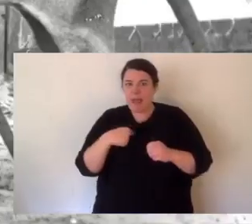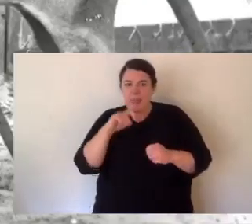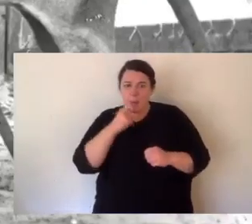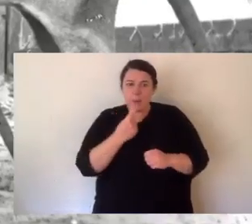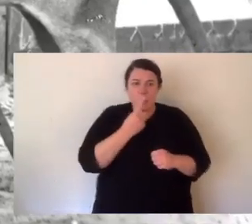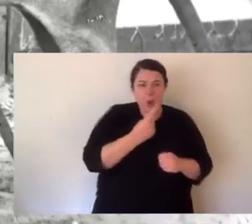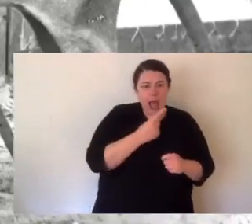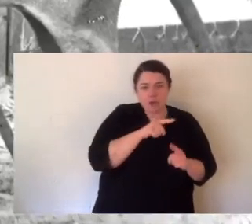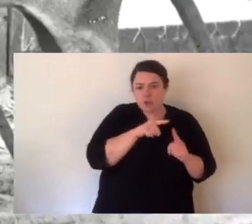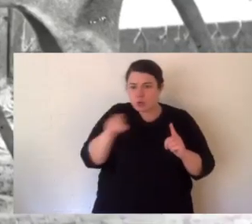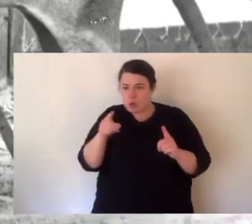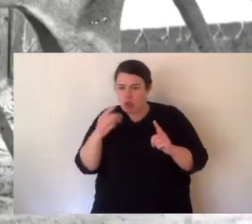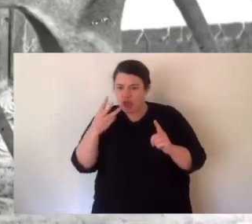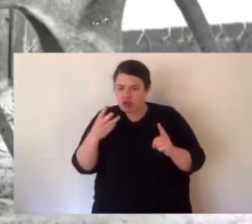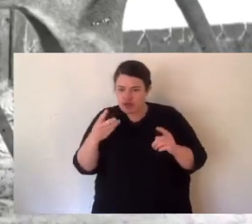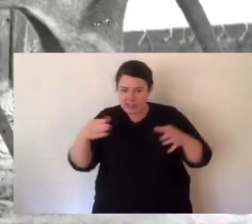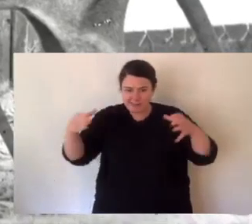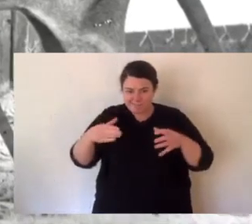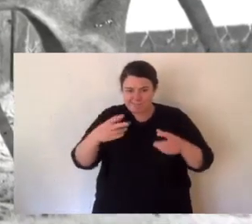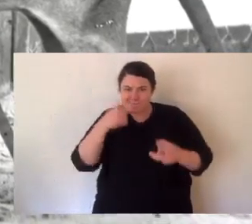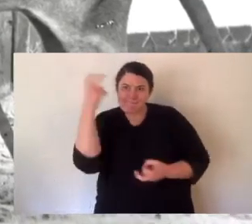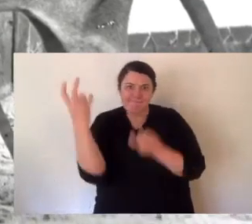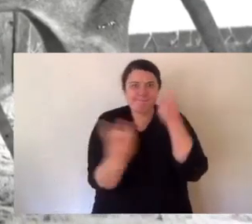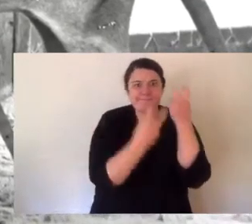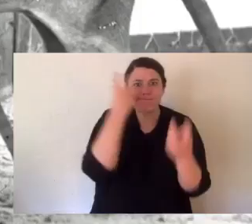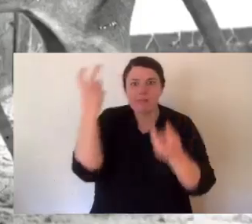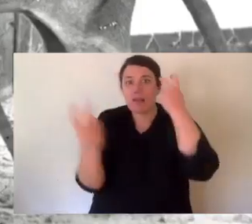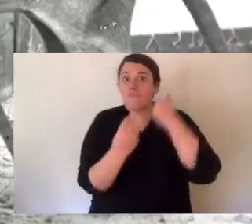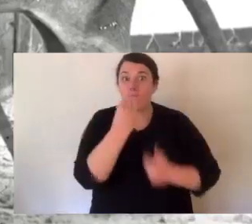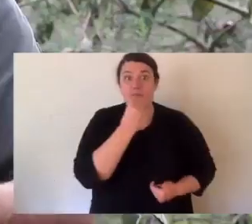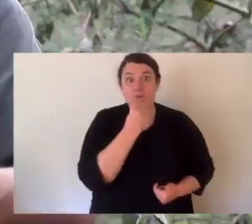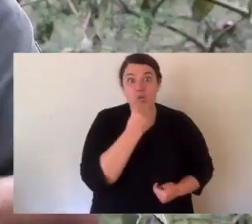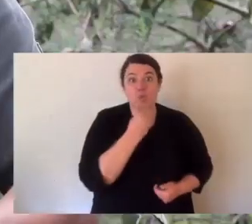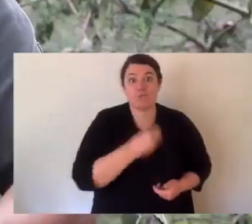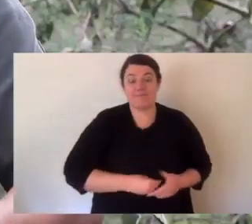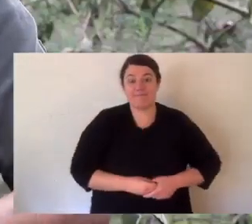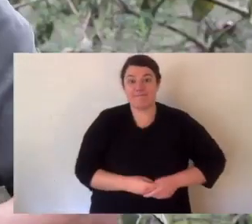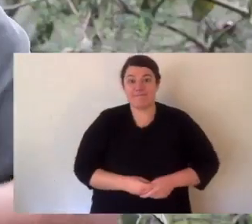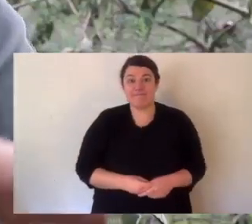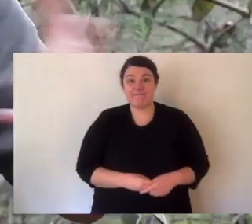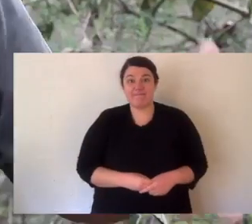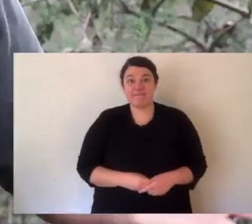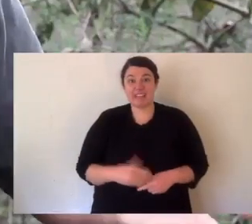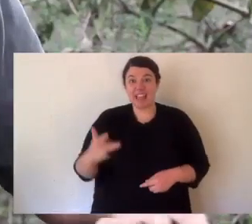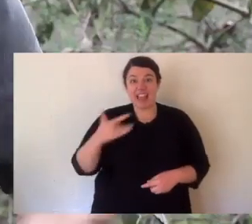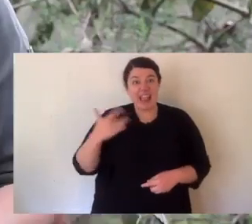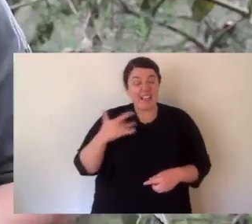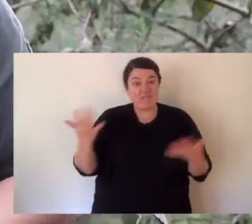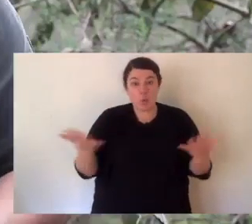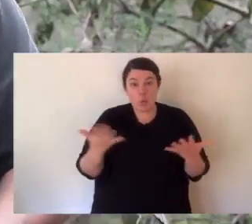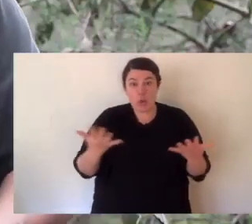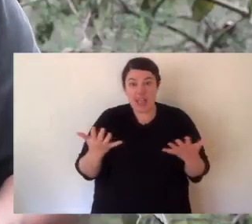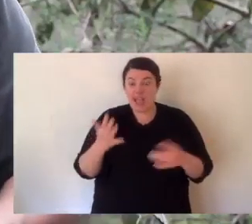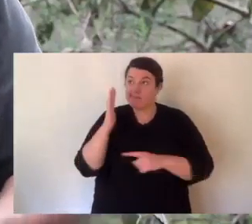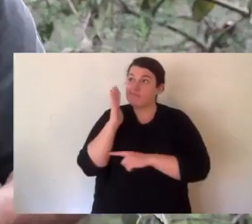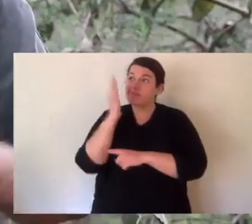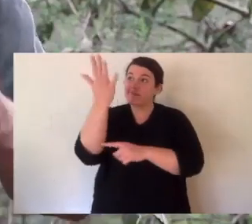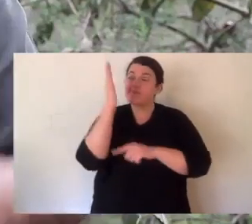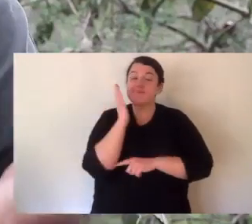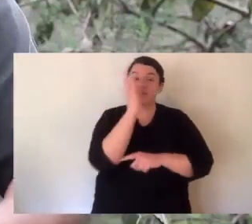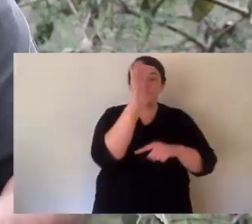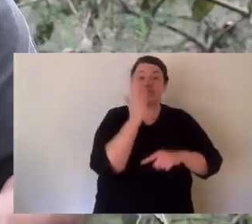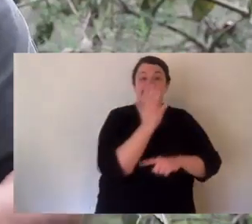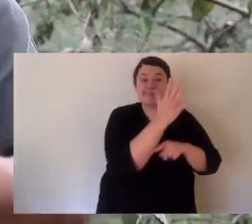a pair, even three at times. Now where would they live? They live in open woodland that borders grassland.